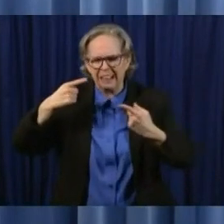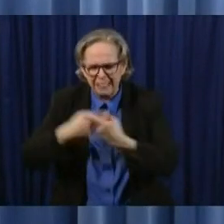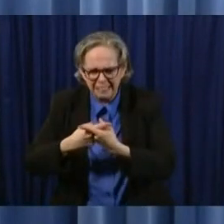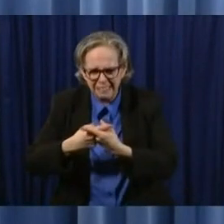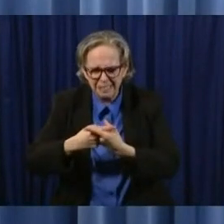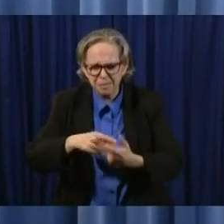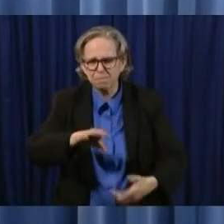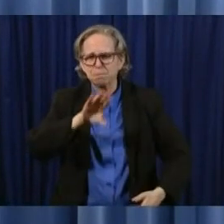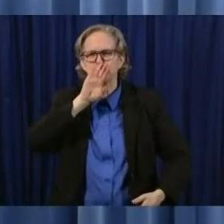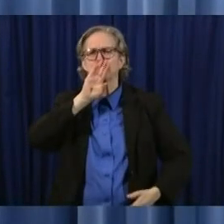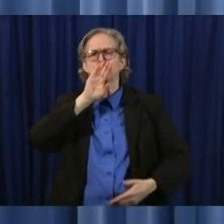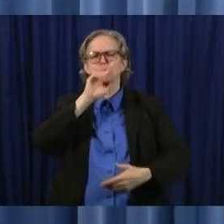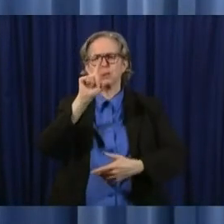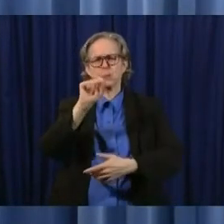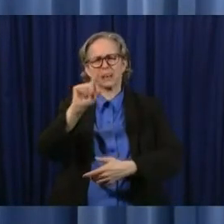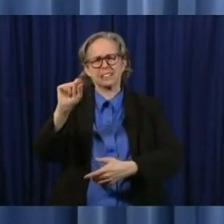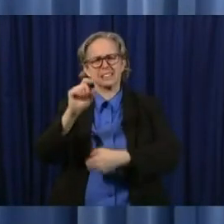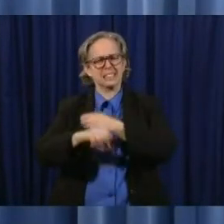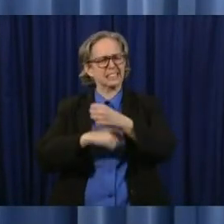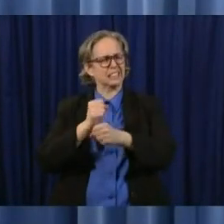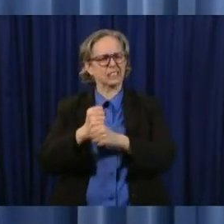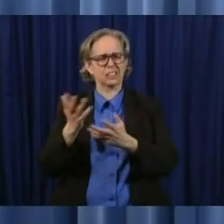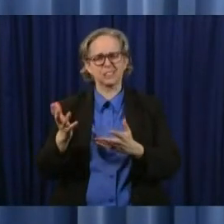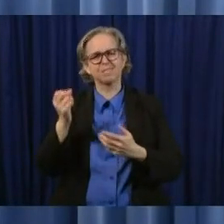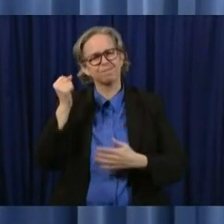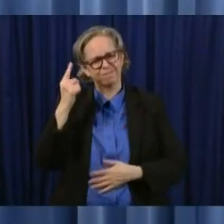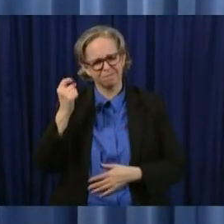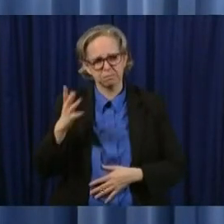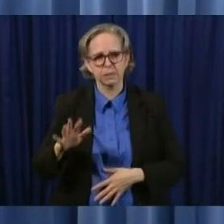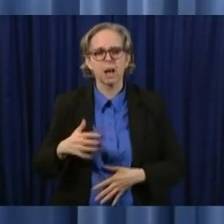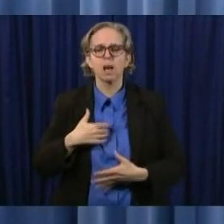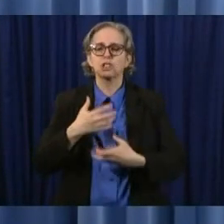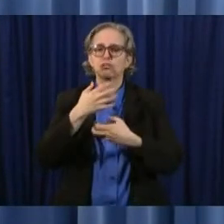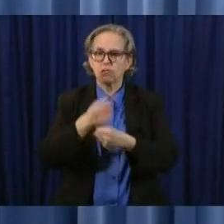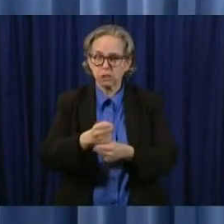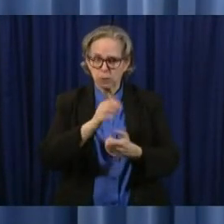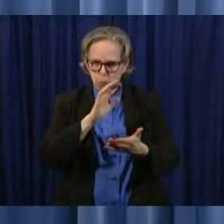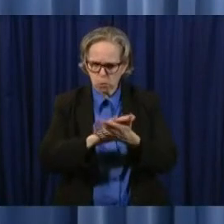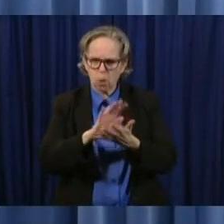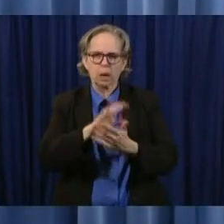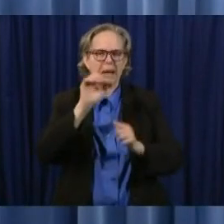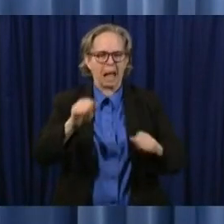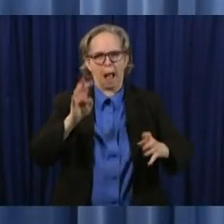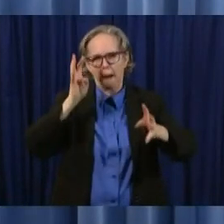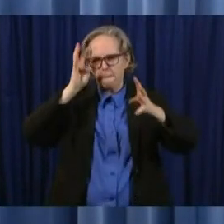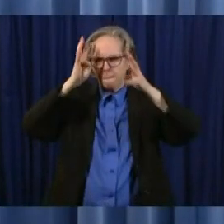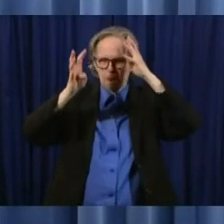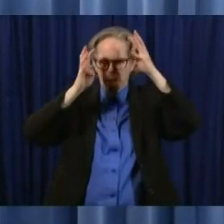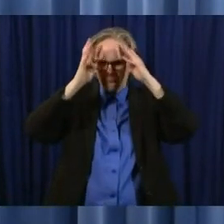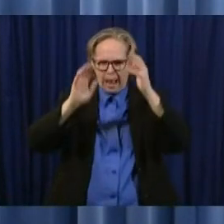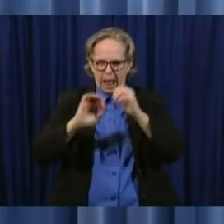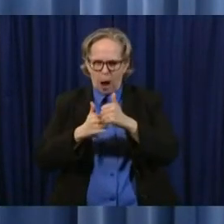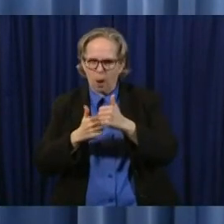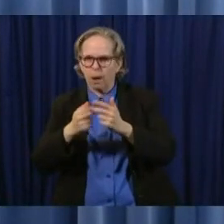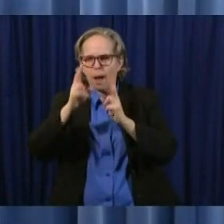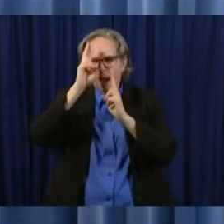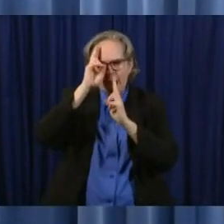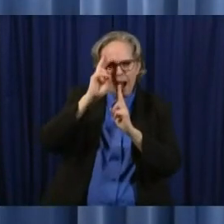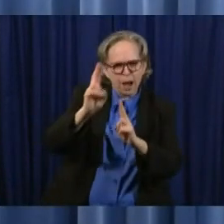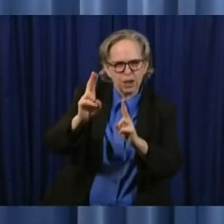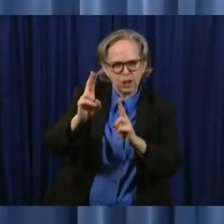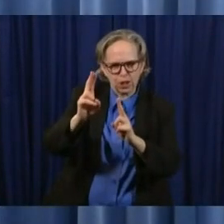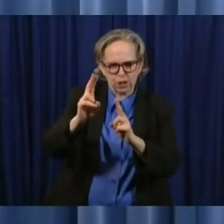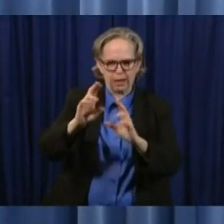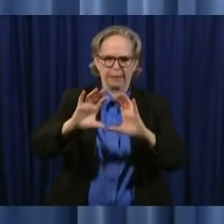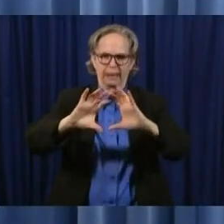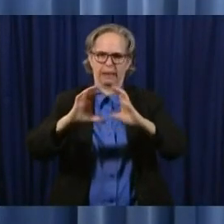will be resourceful and creative in how they can honor the class of 2020 again we have posted